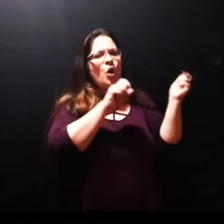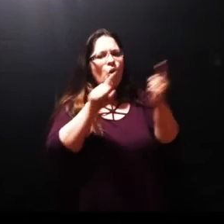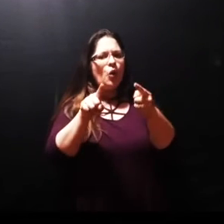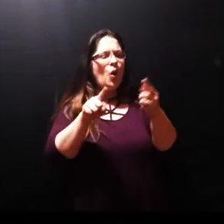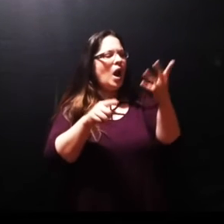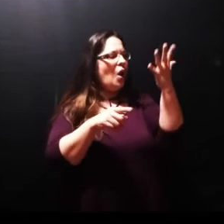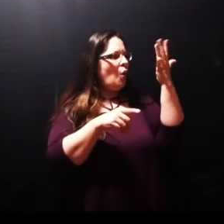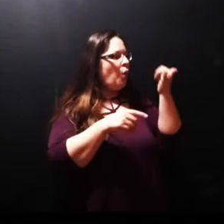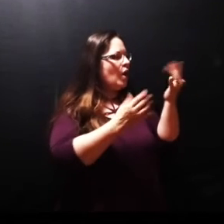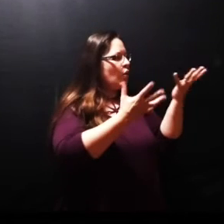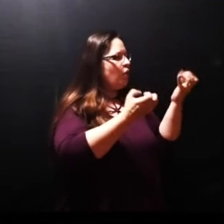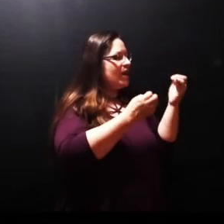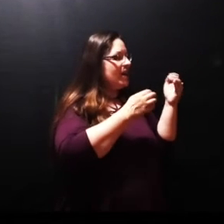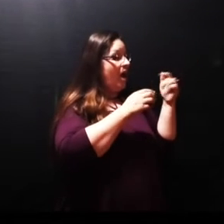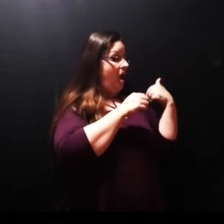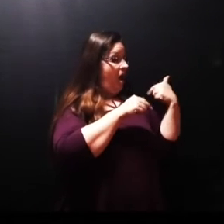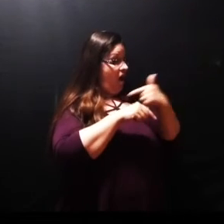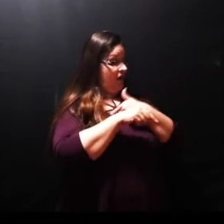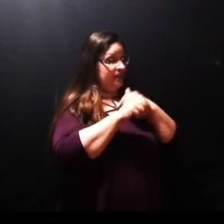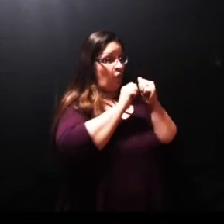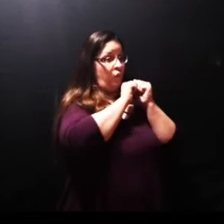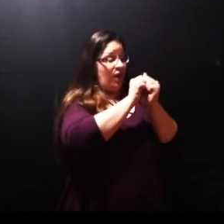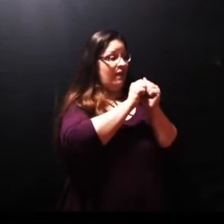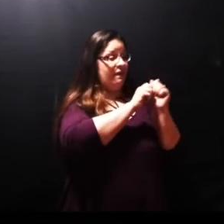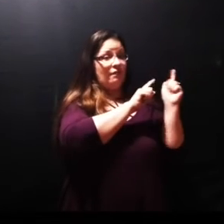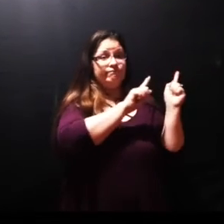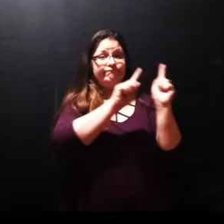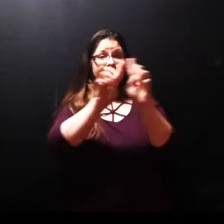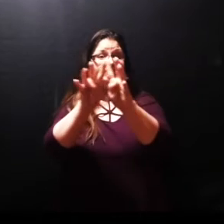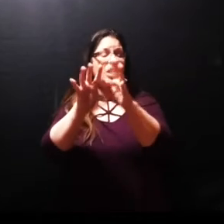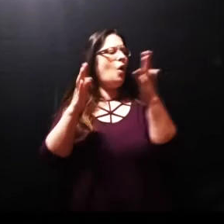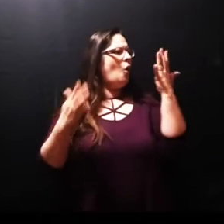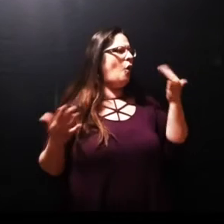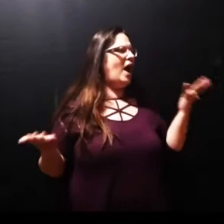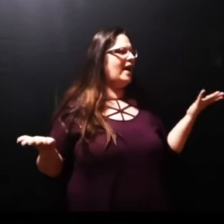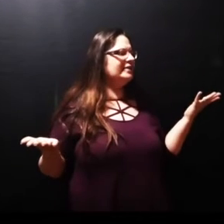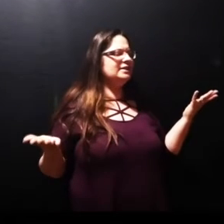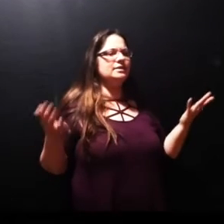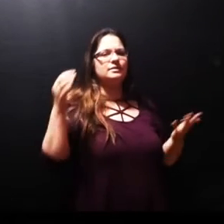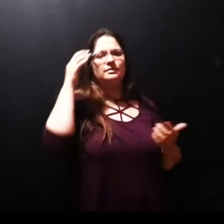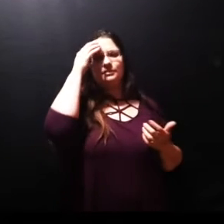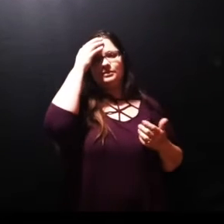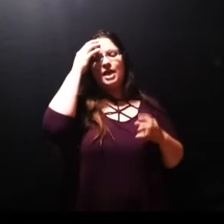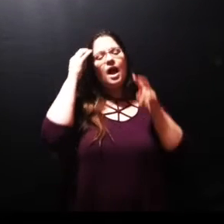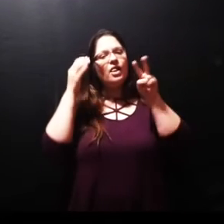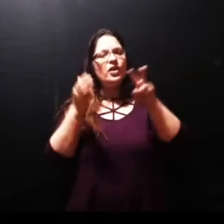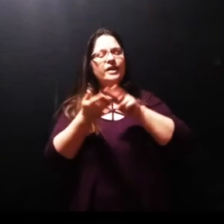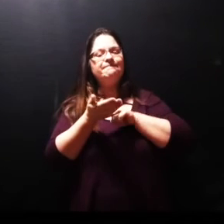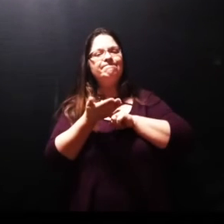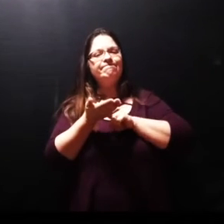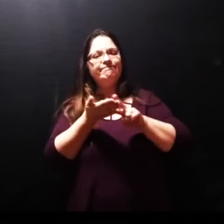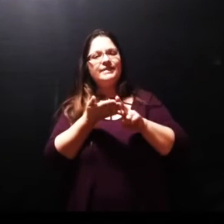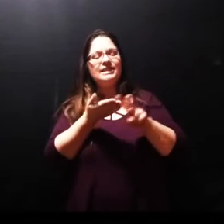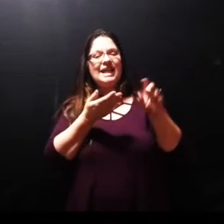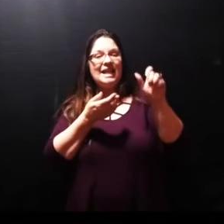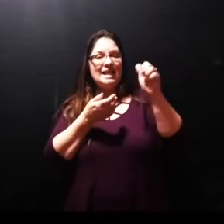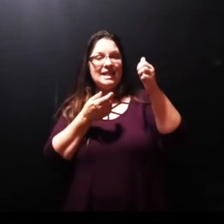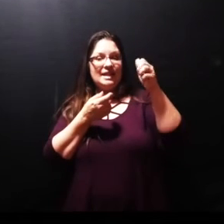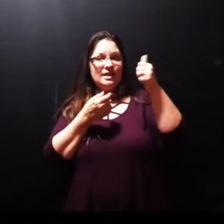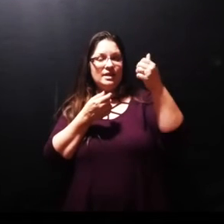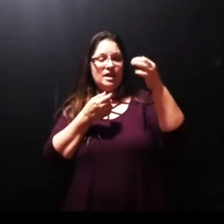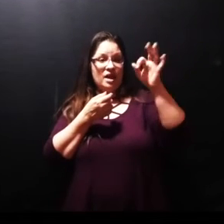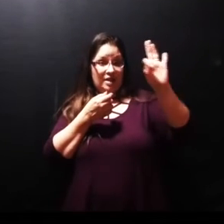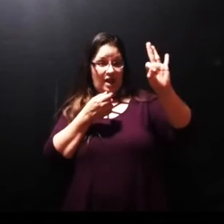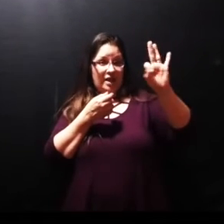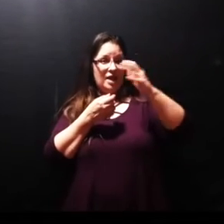Lord you really want to go I want you to look at John 11 9 and 10 well